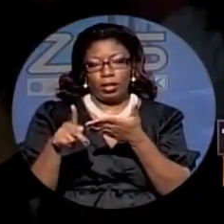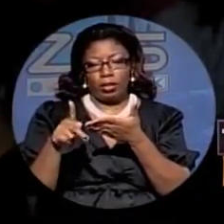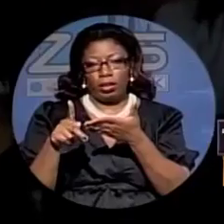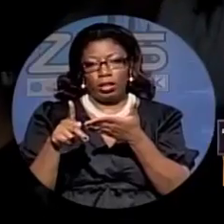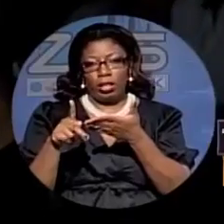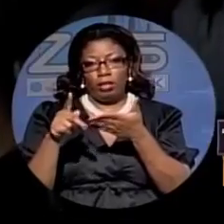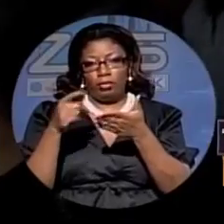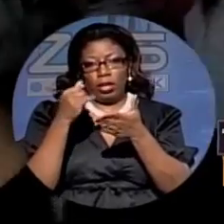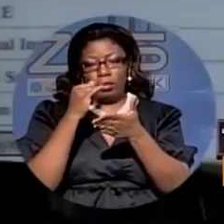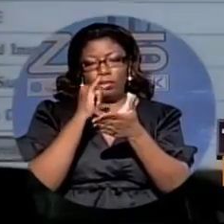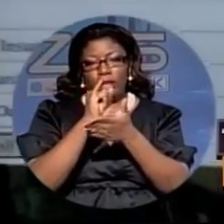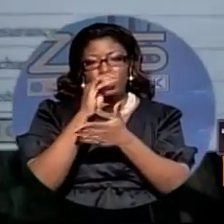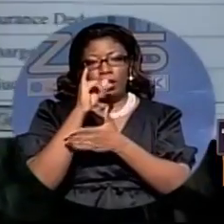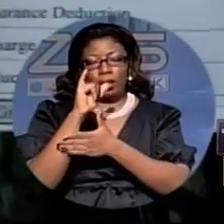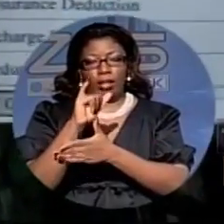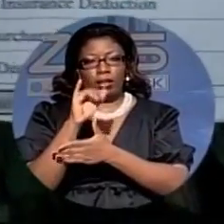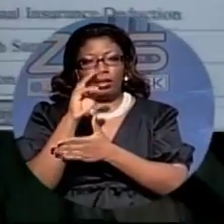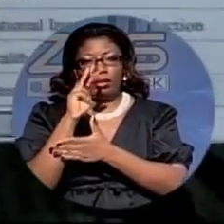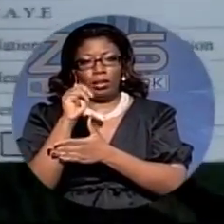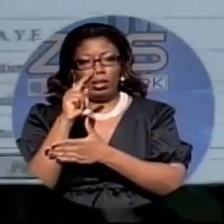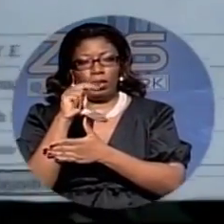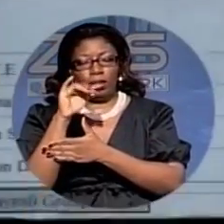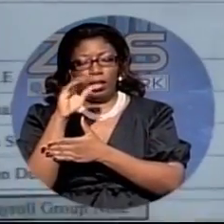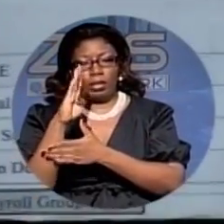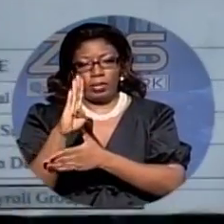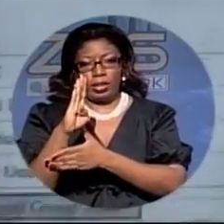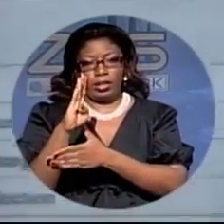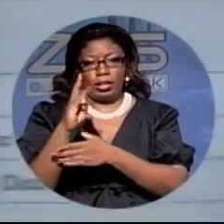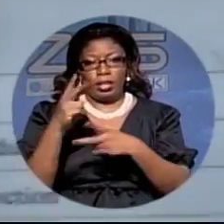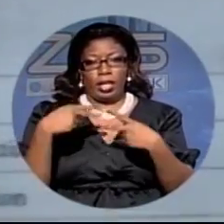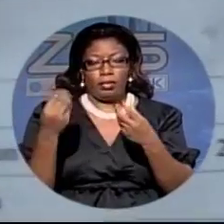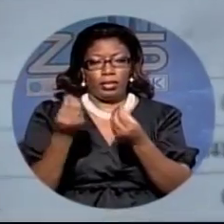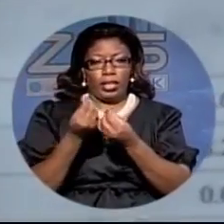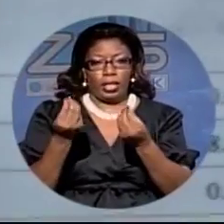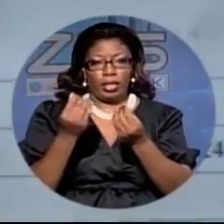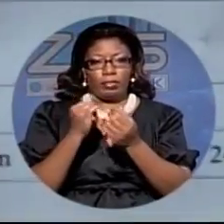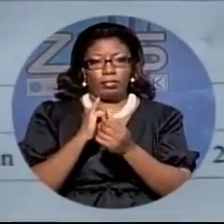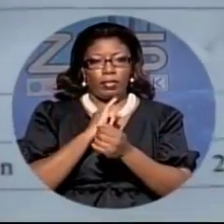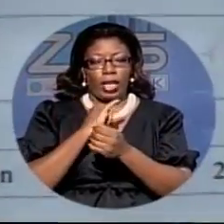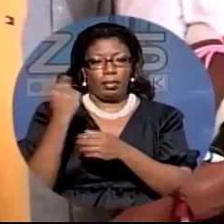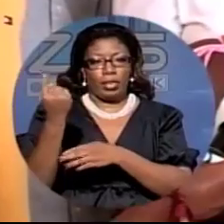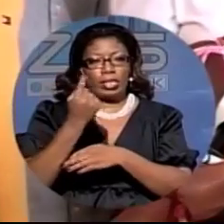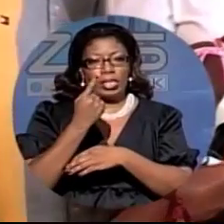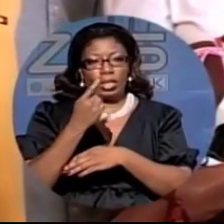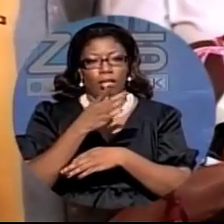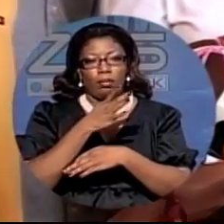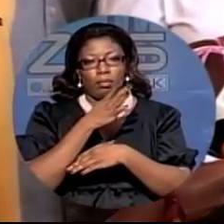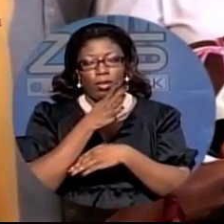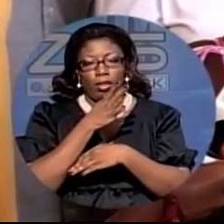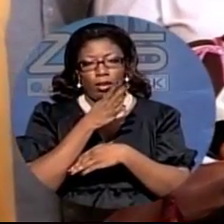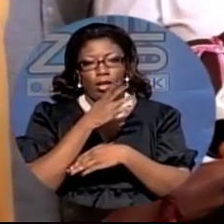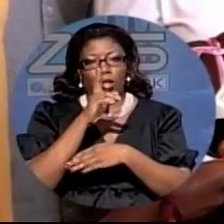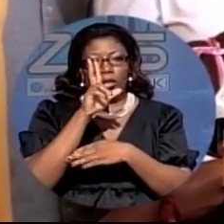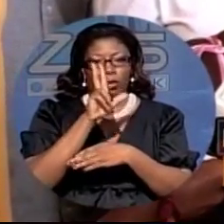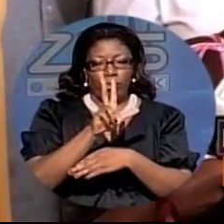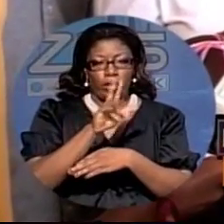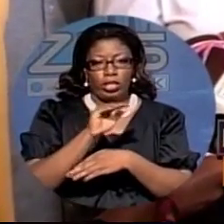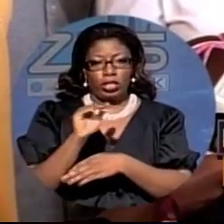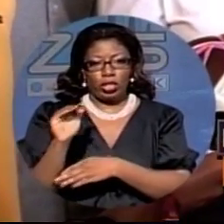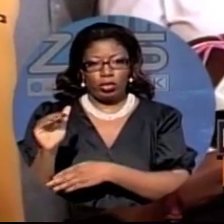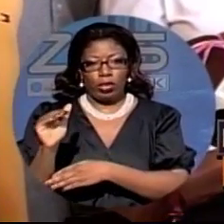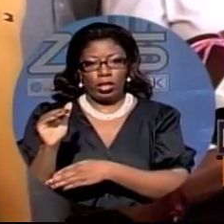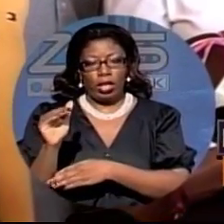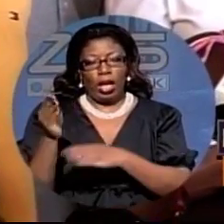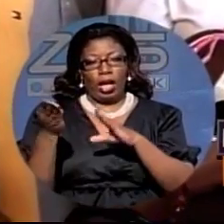insurance deductions are taken out they're left with next to nothing i'm a single mother of three children i didn't say one i said three i have a